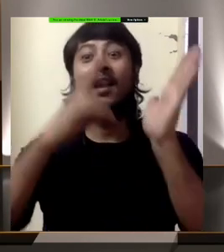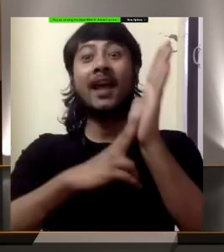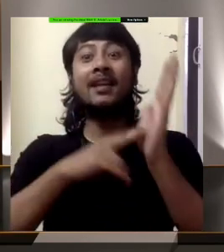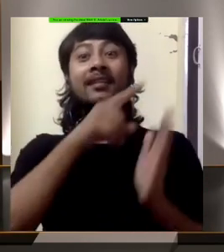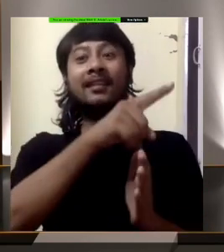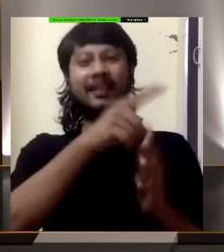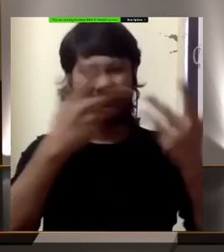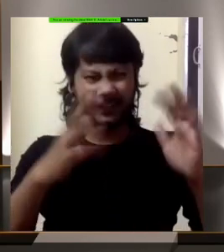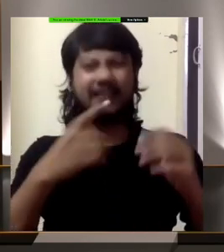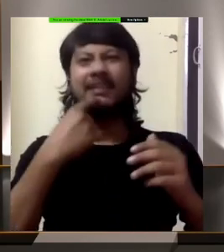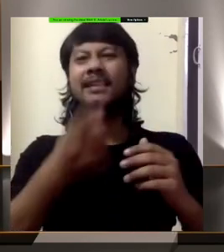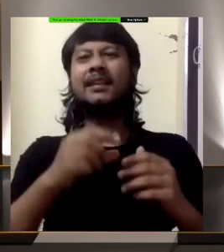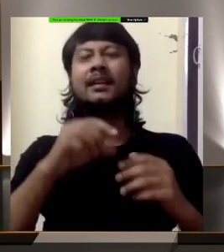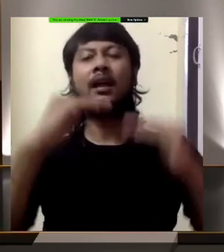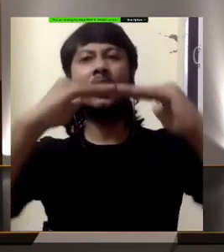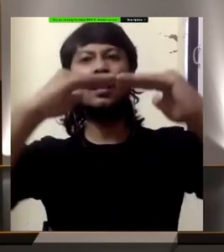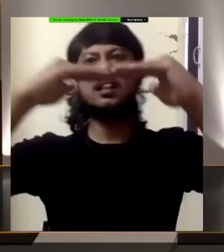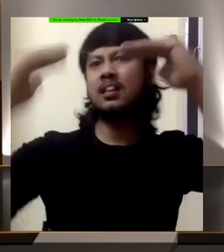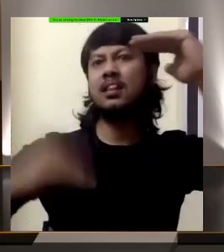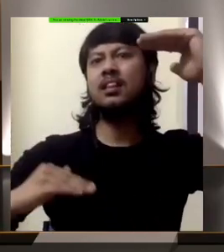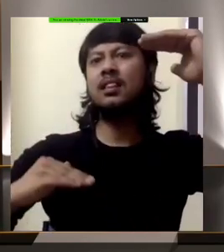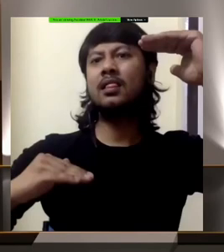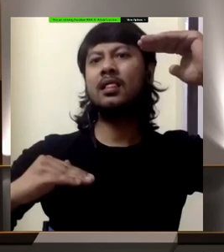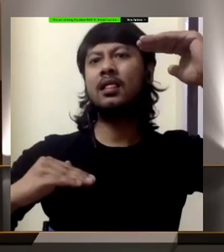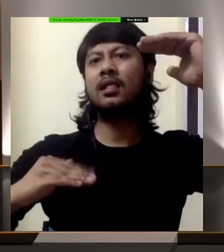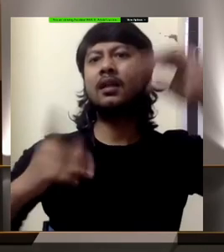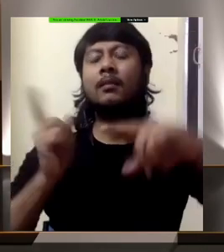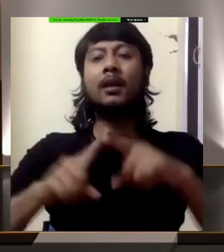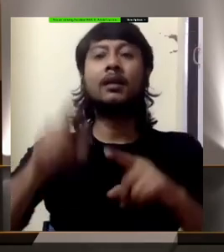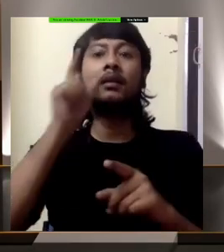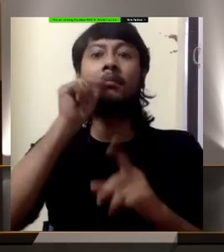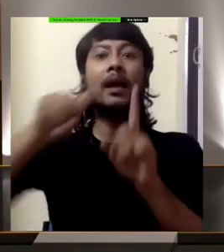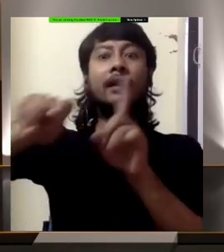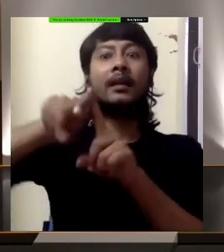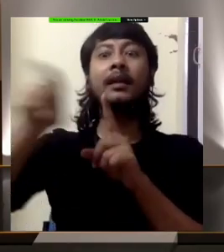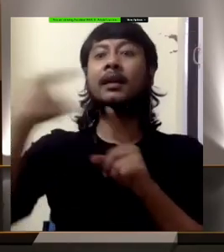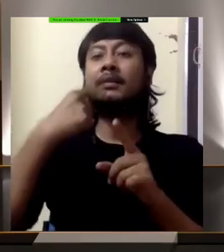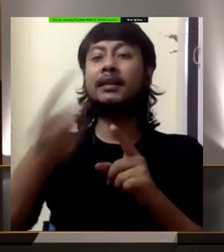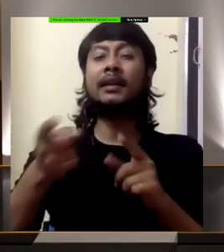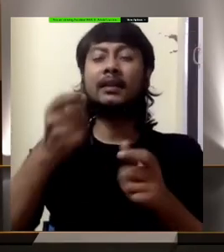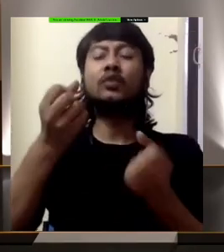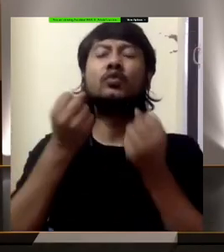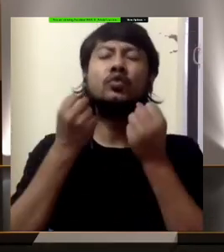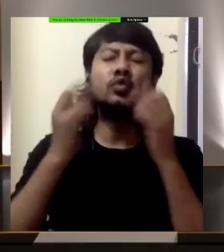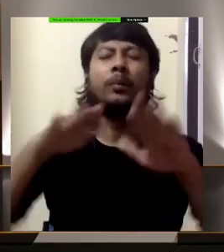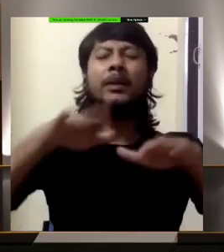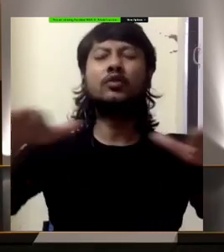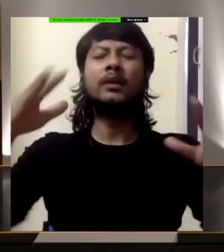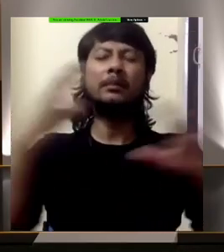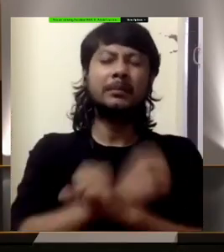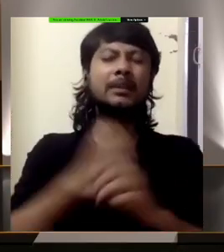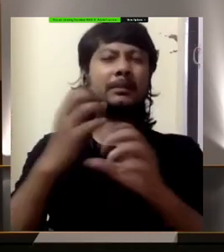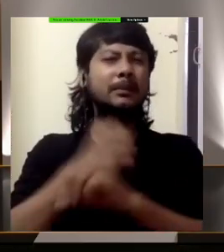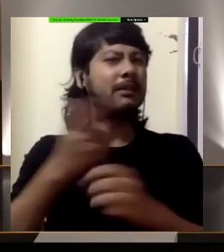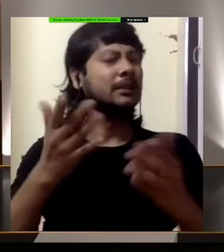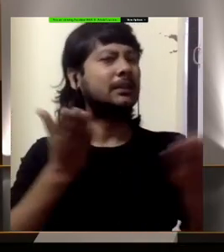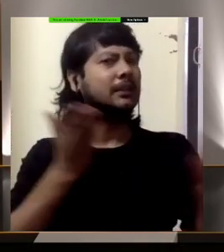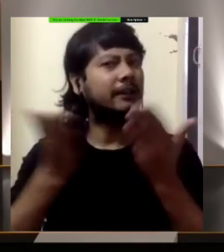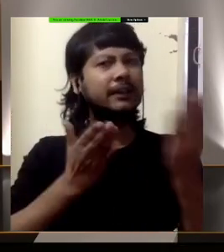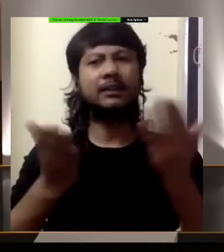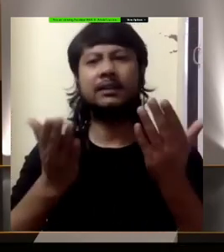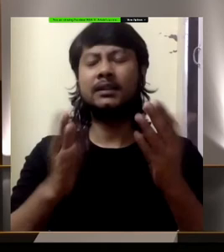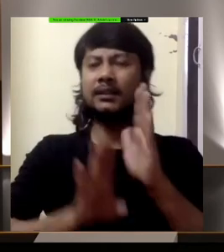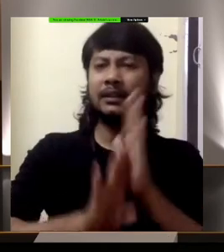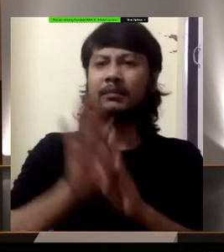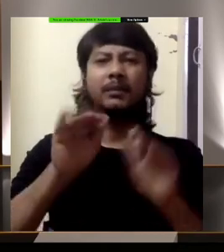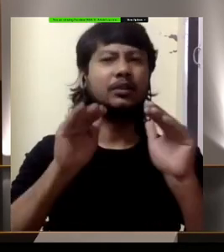the enormous challenge of numbers that Kailashji referred to, and a very critical issue that Mansi referred to, when